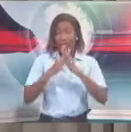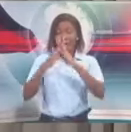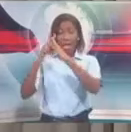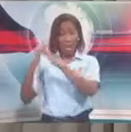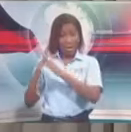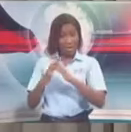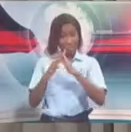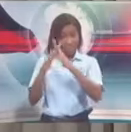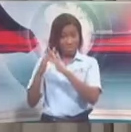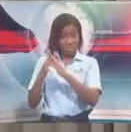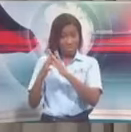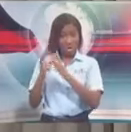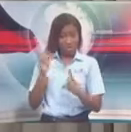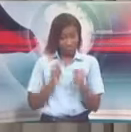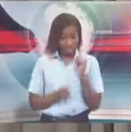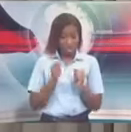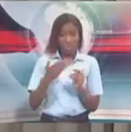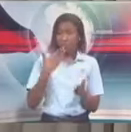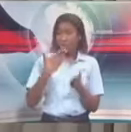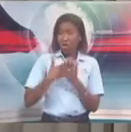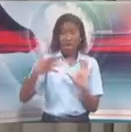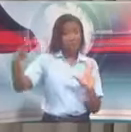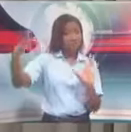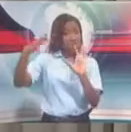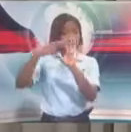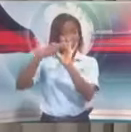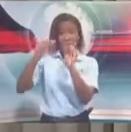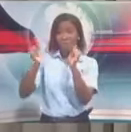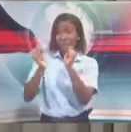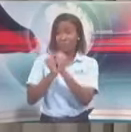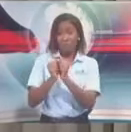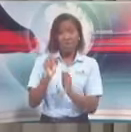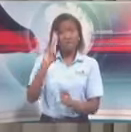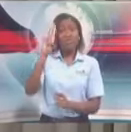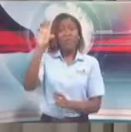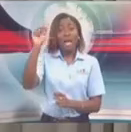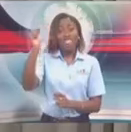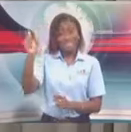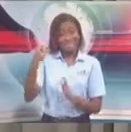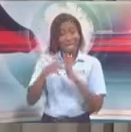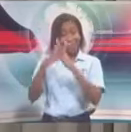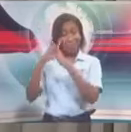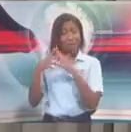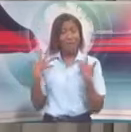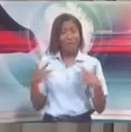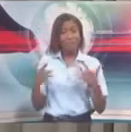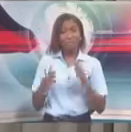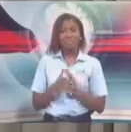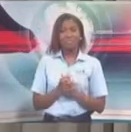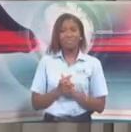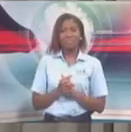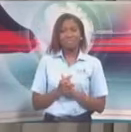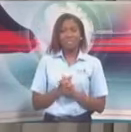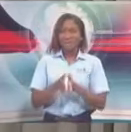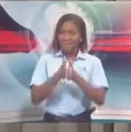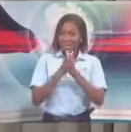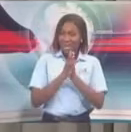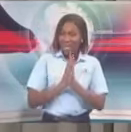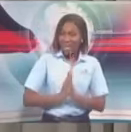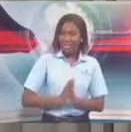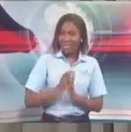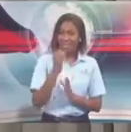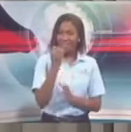good relationship with and who, at National Security, I work with on a weekly basis, made a request just a couple weeks ago for two military